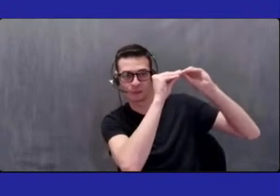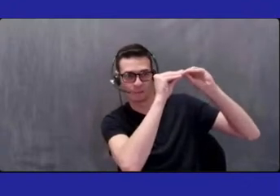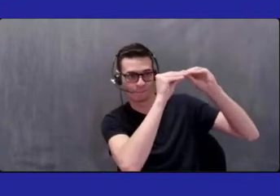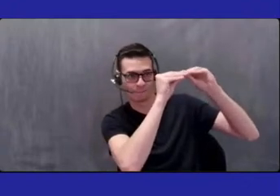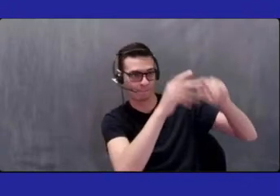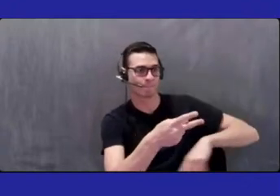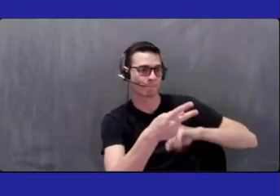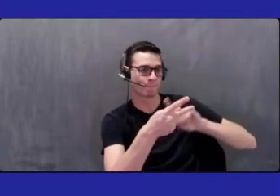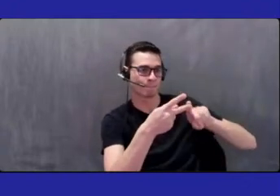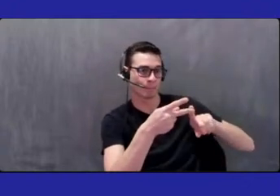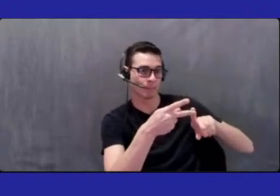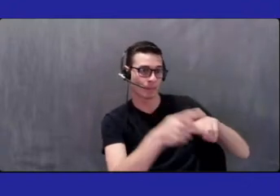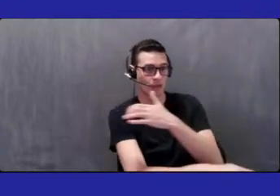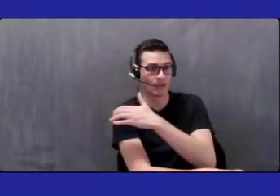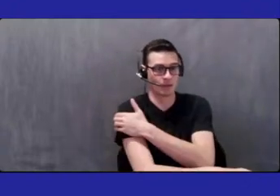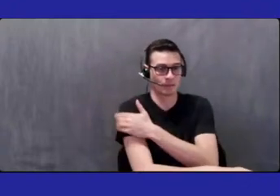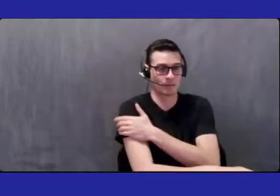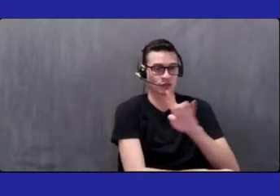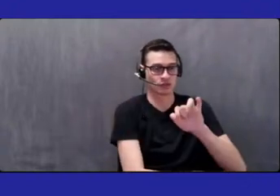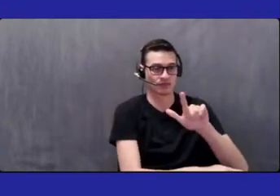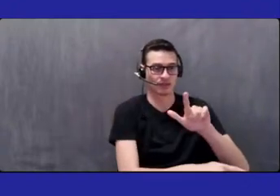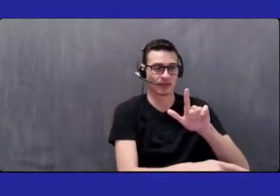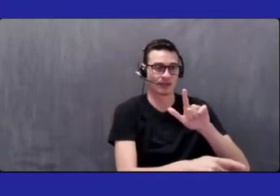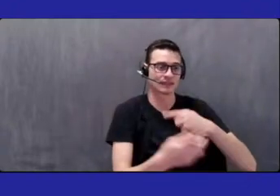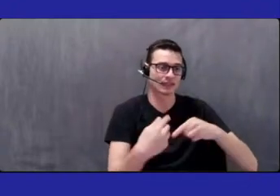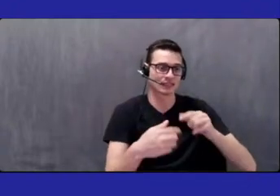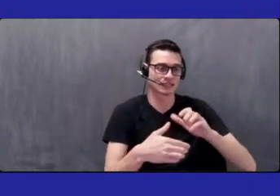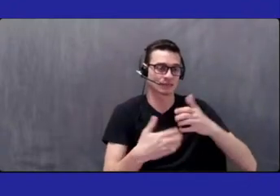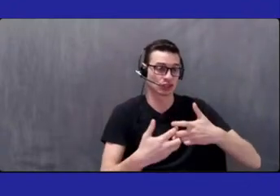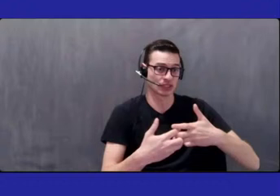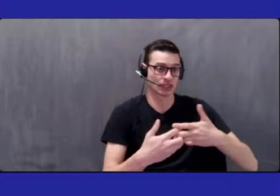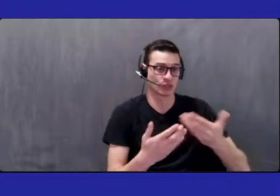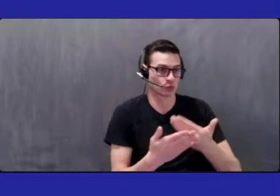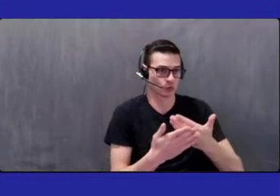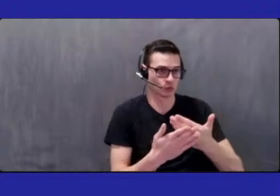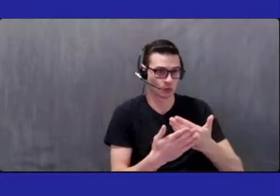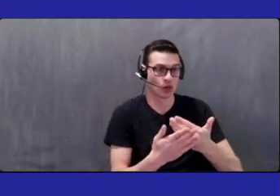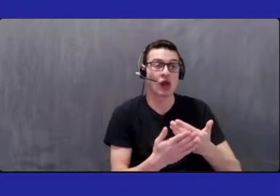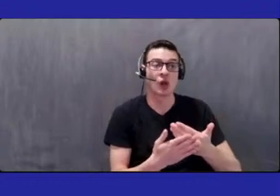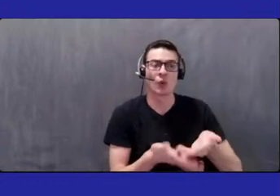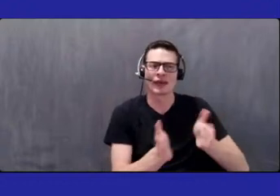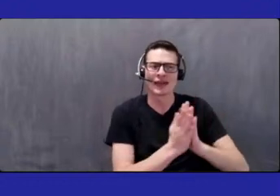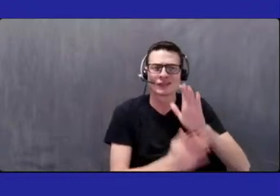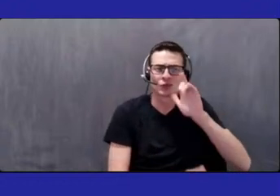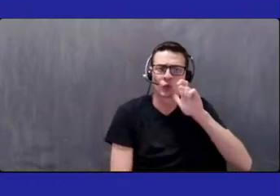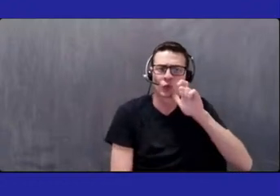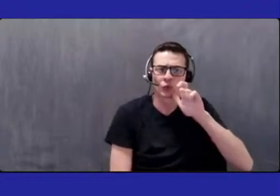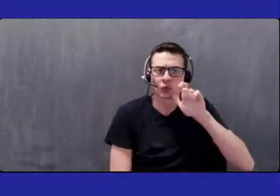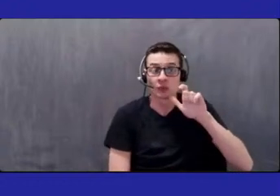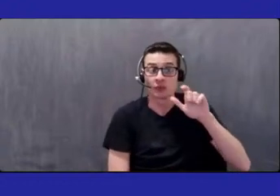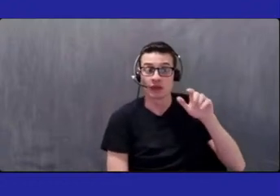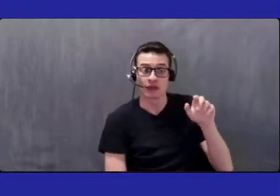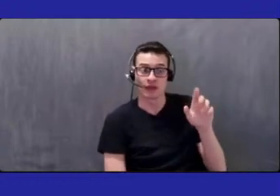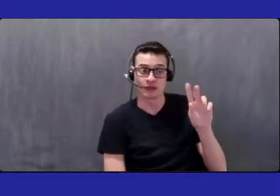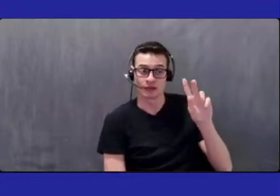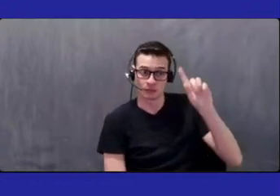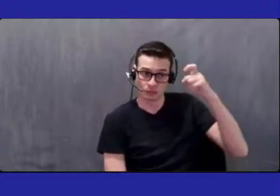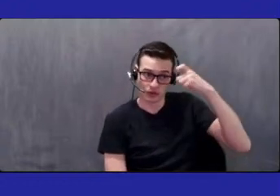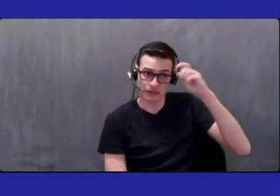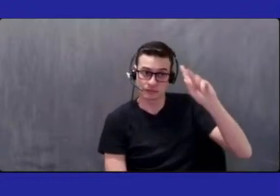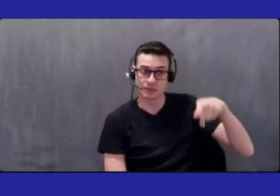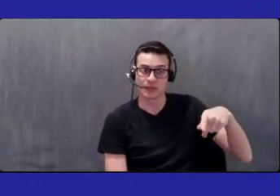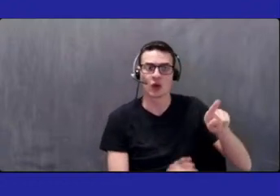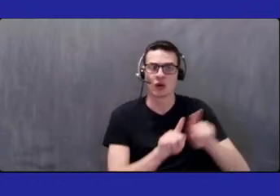January 2024 to the Bronx Borough President and New York City Council, fixing chronic roof leaks, and updating blood